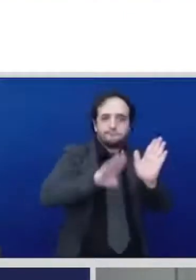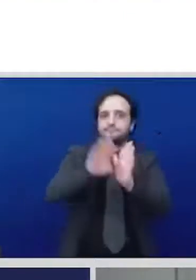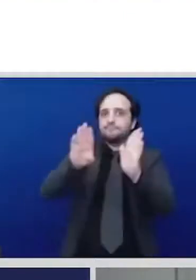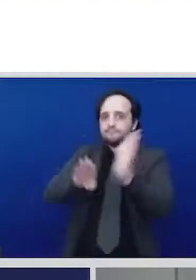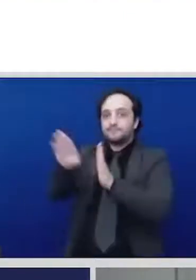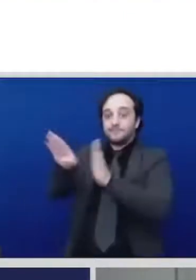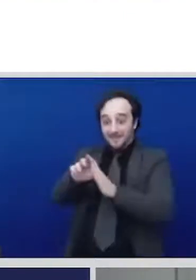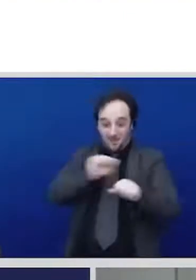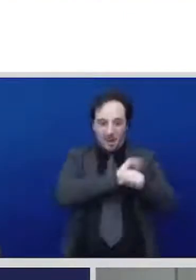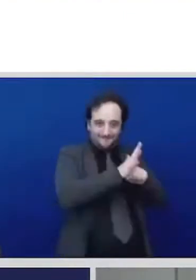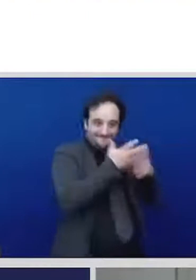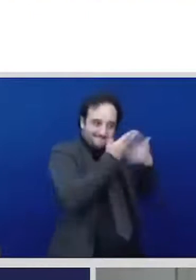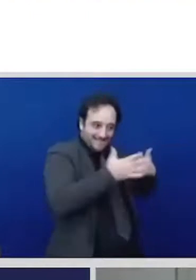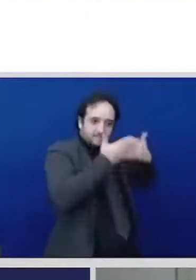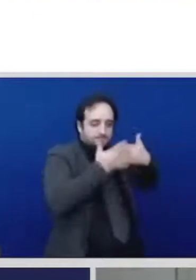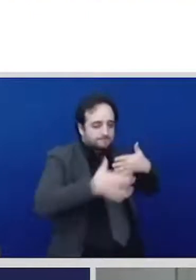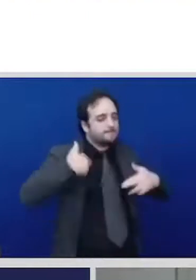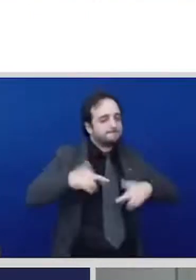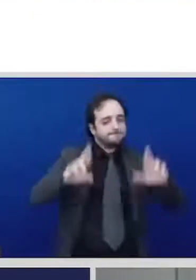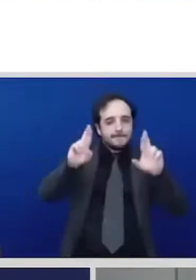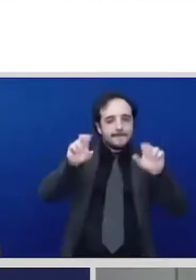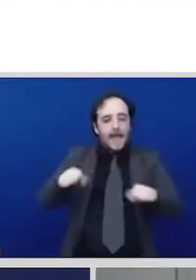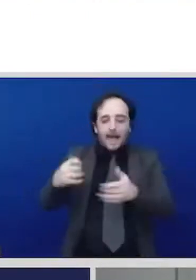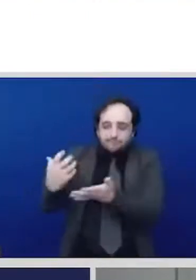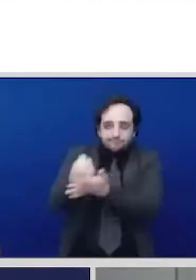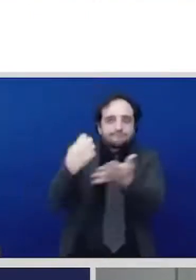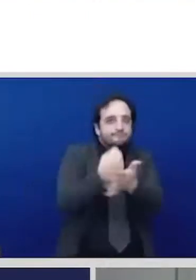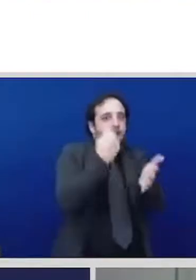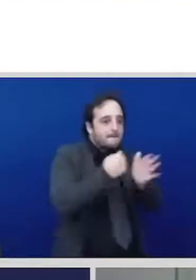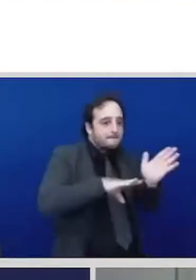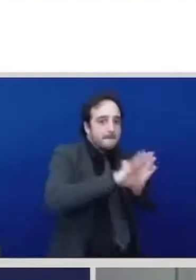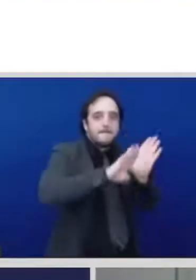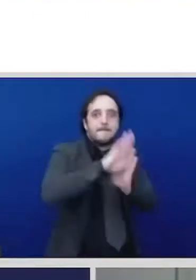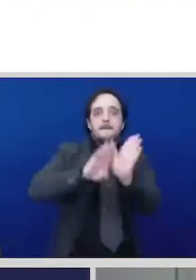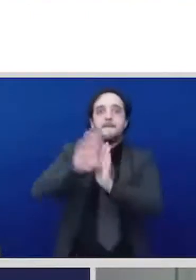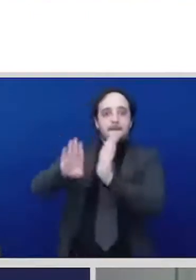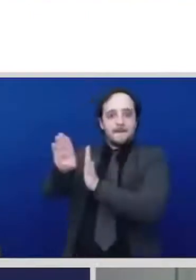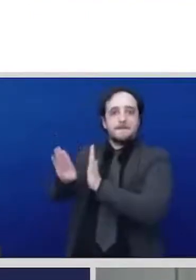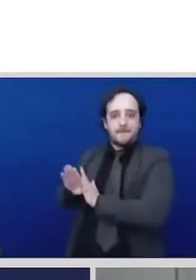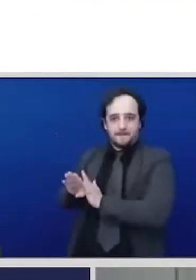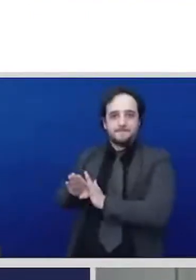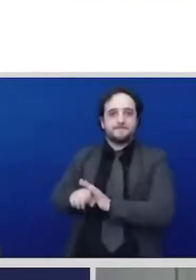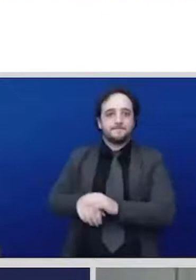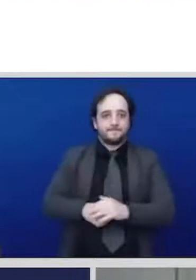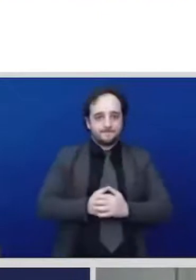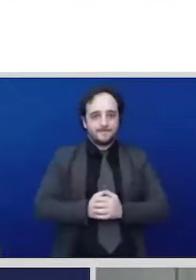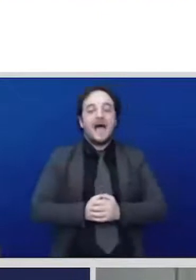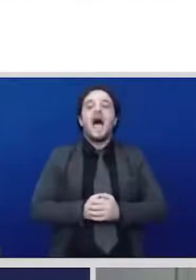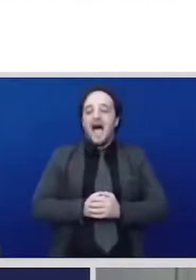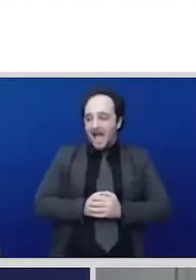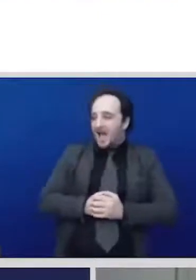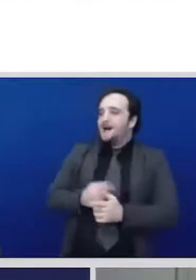thank you very much because I think many of the things that you that you mentioned from the experience of Indonesia are